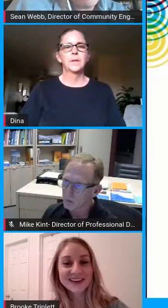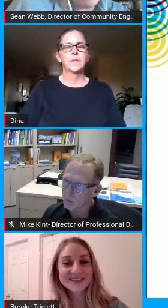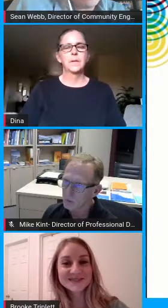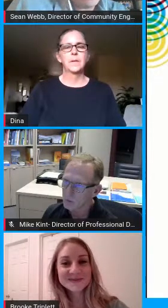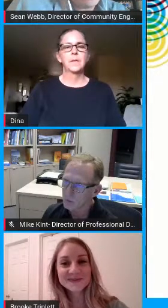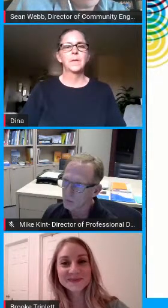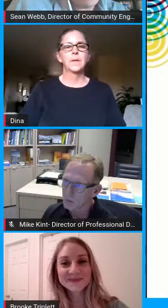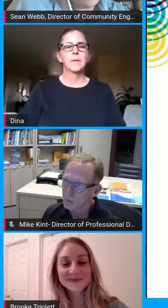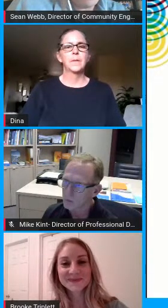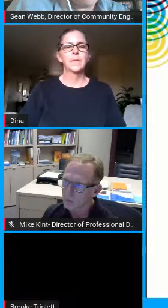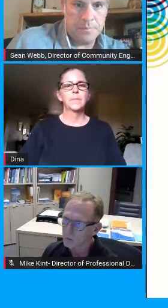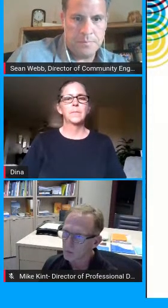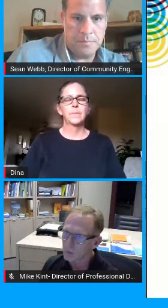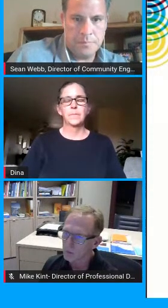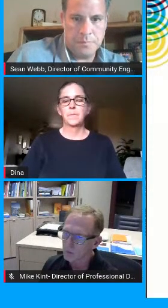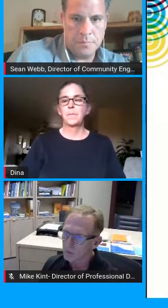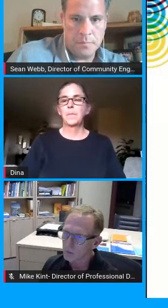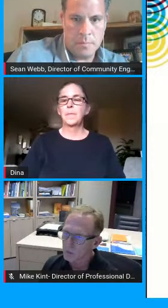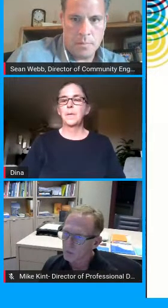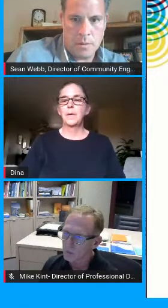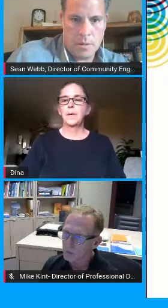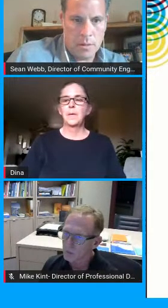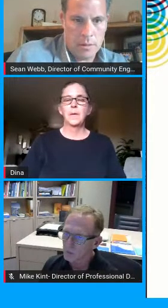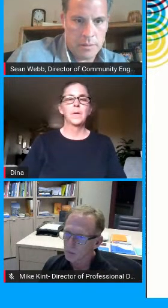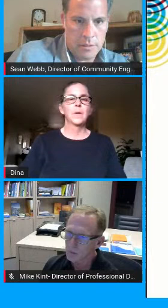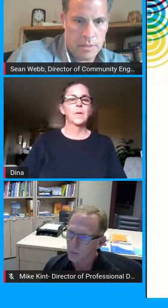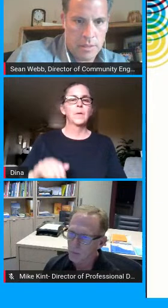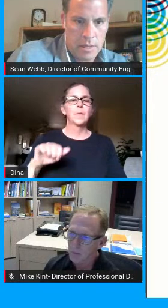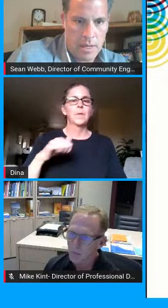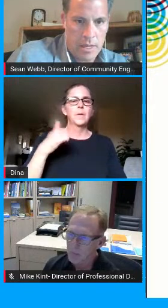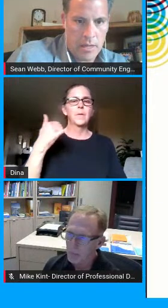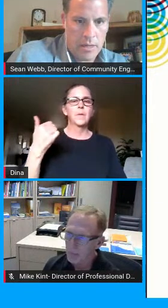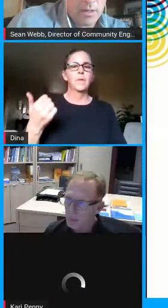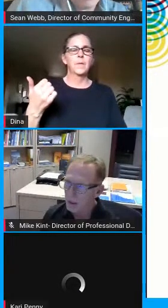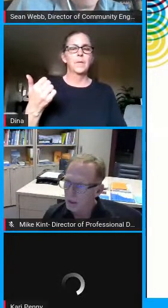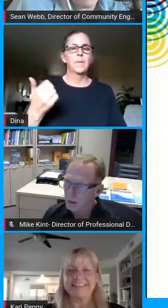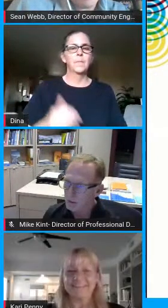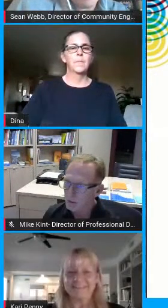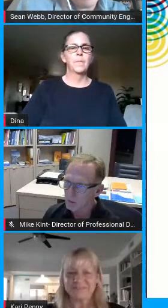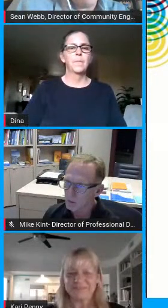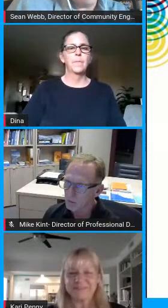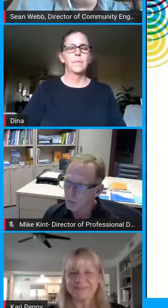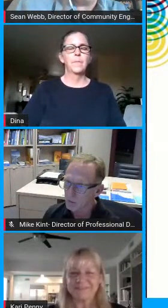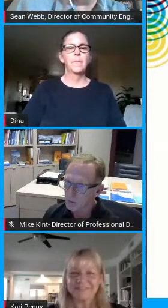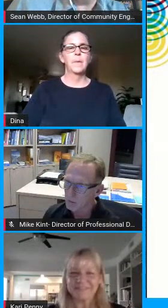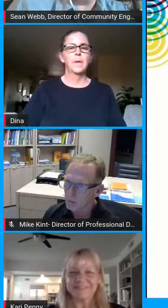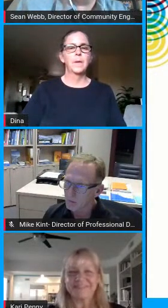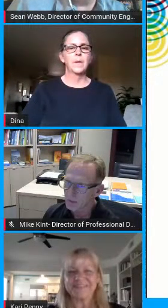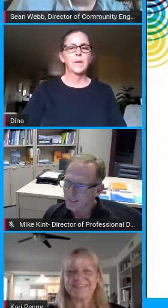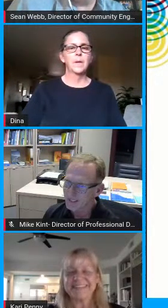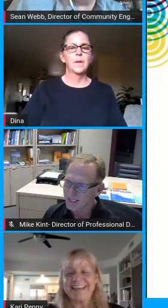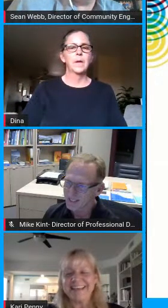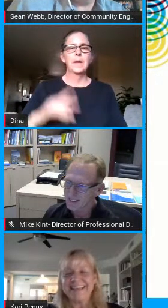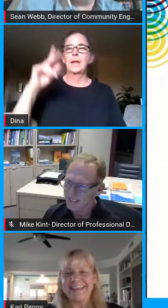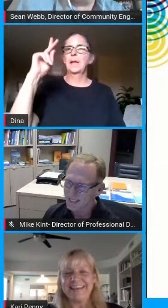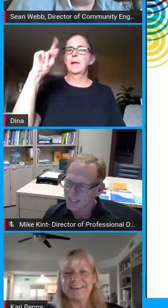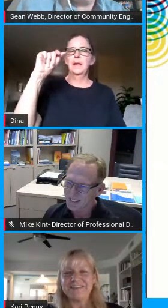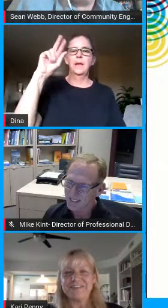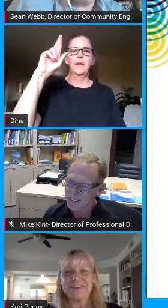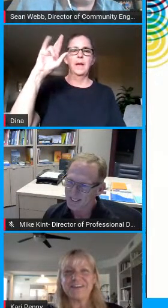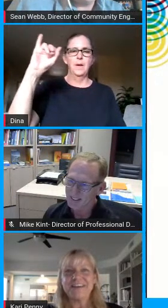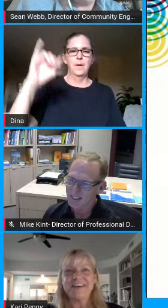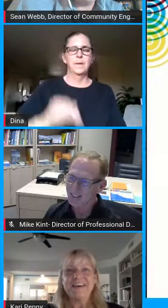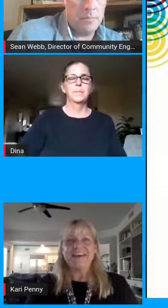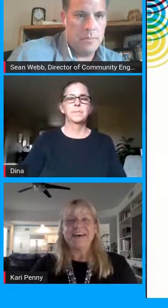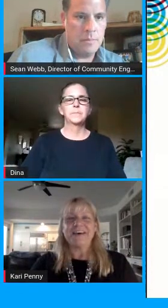thanks let's see and here we have carrie coming up thank